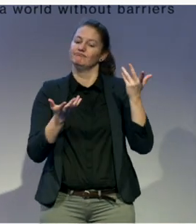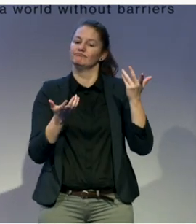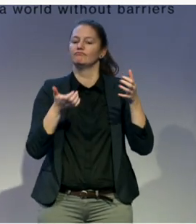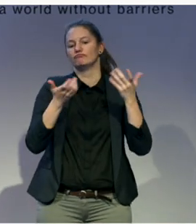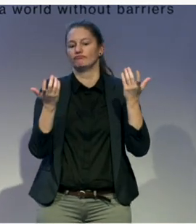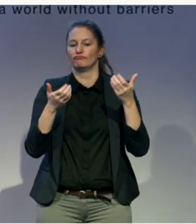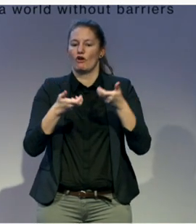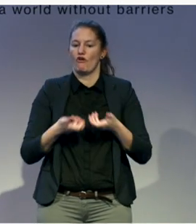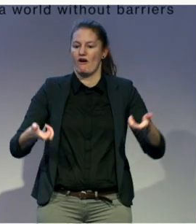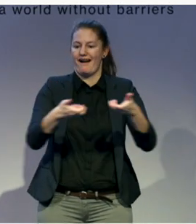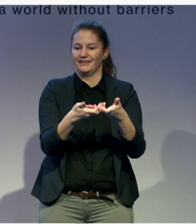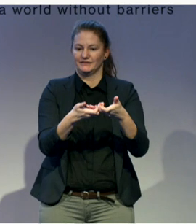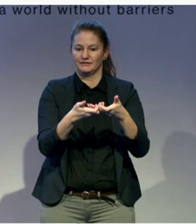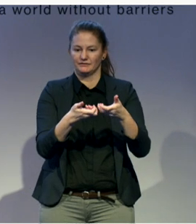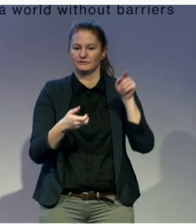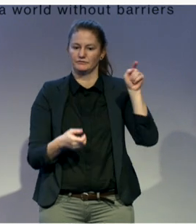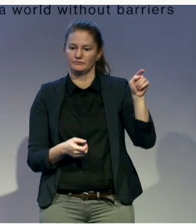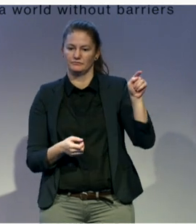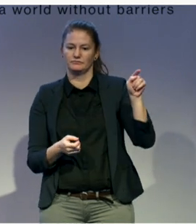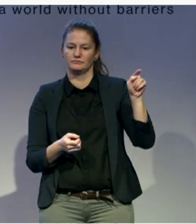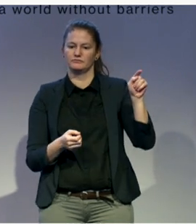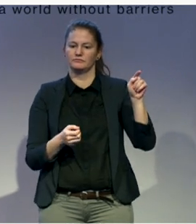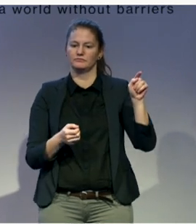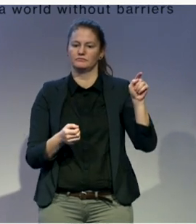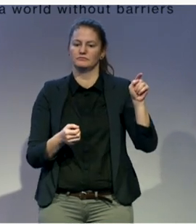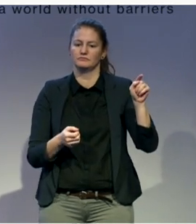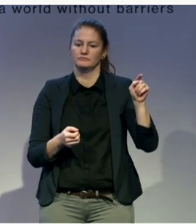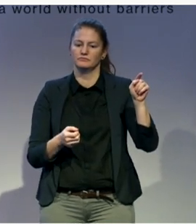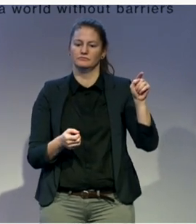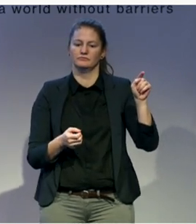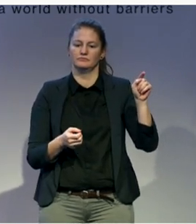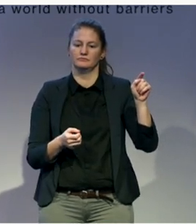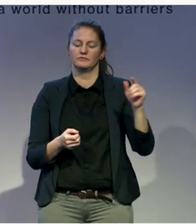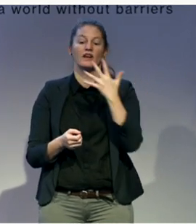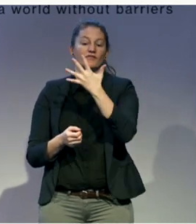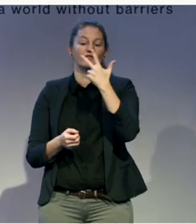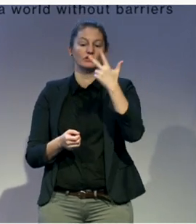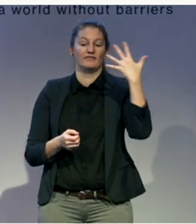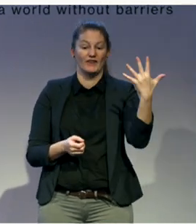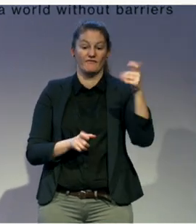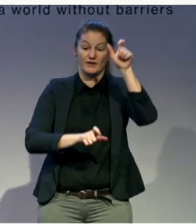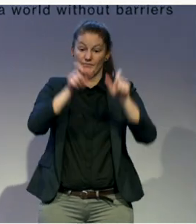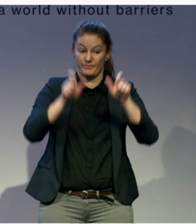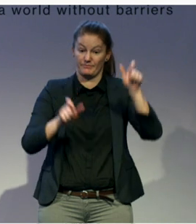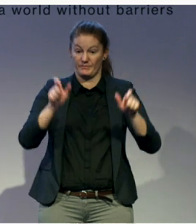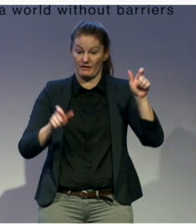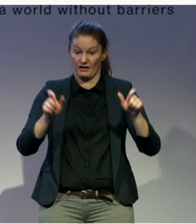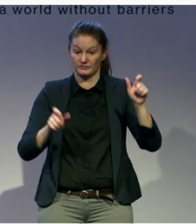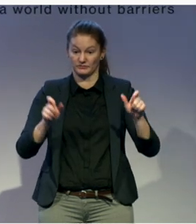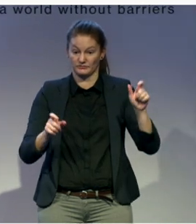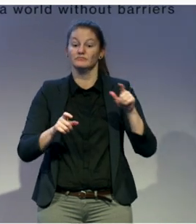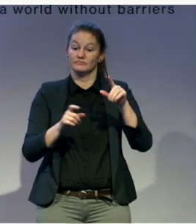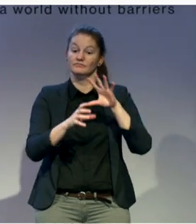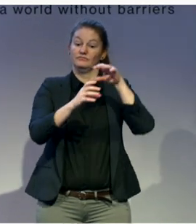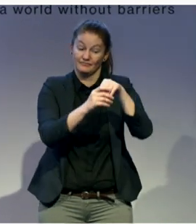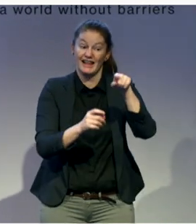documented disabilities. That's about 3% of the members of Congress, while 12.6% of the United States population as a whole has